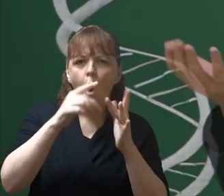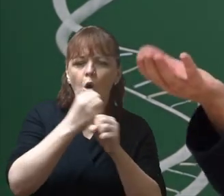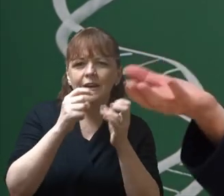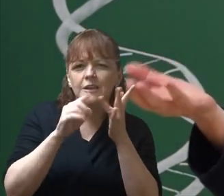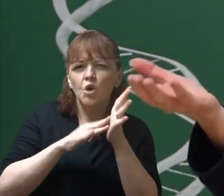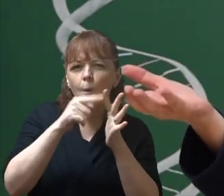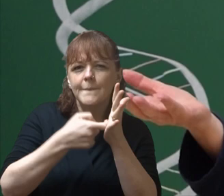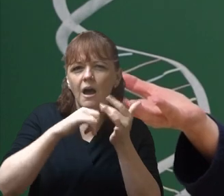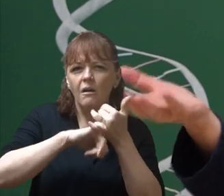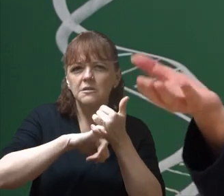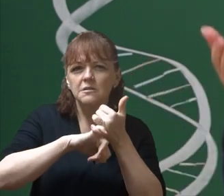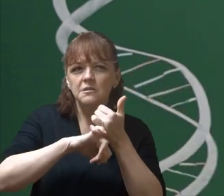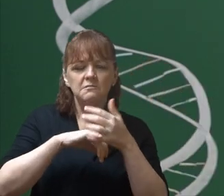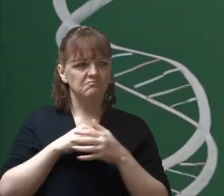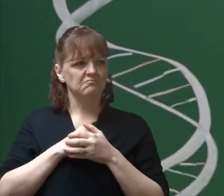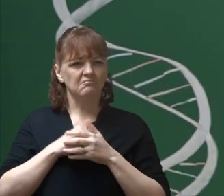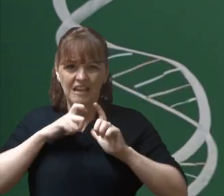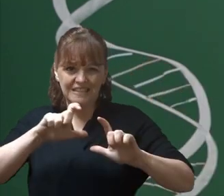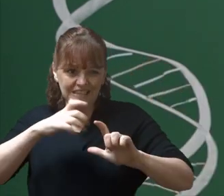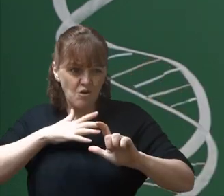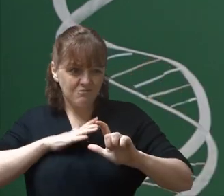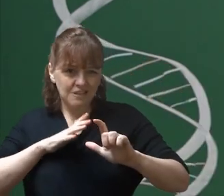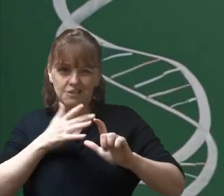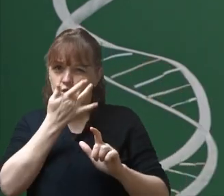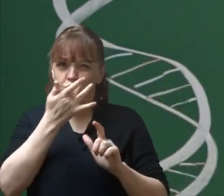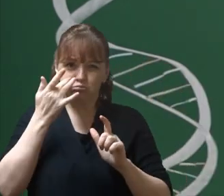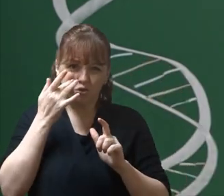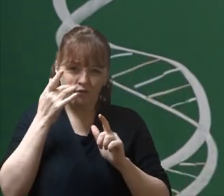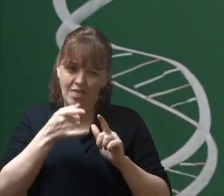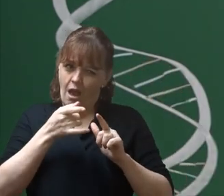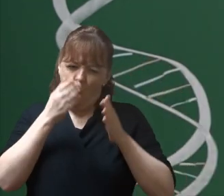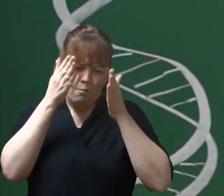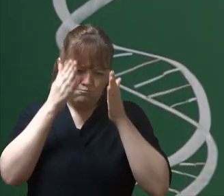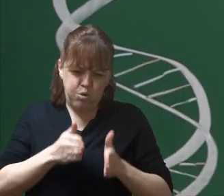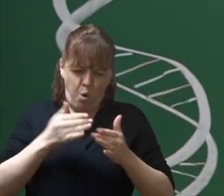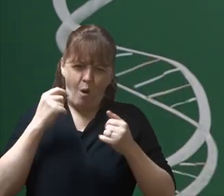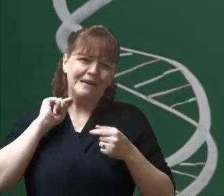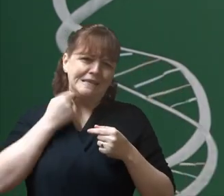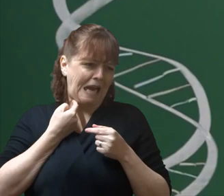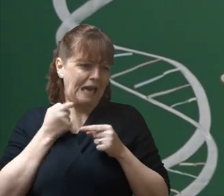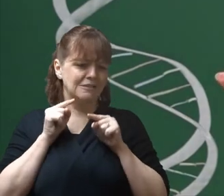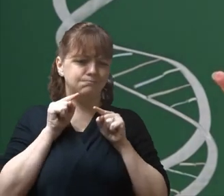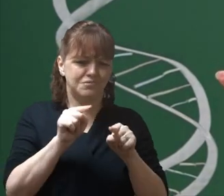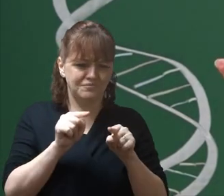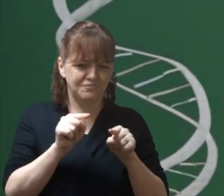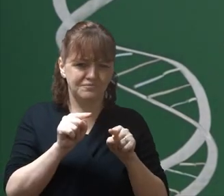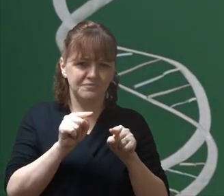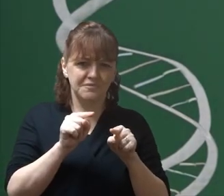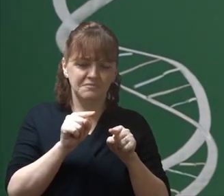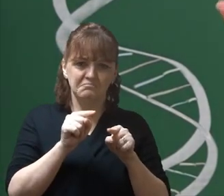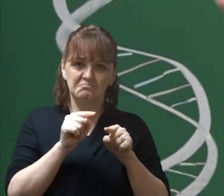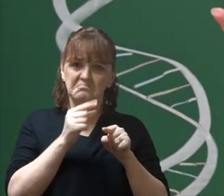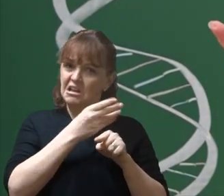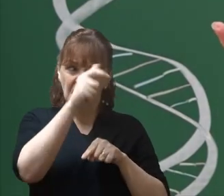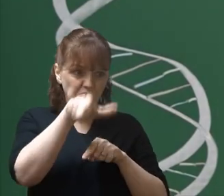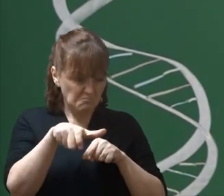It's still to be proven You know That they are quite that deadly Not proven The verdicts could be Some folk with alzheimer's